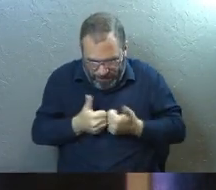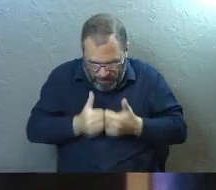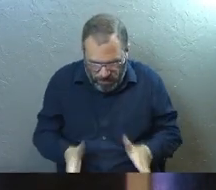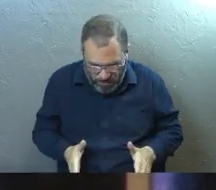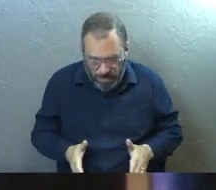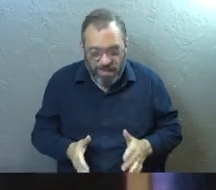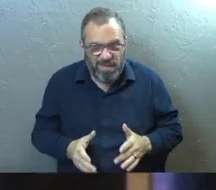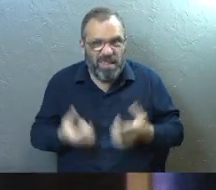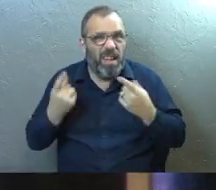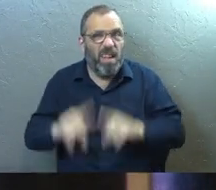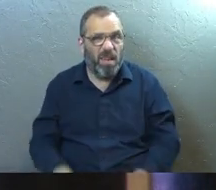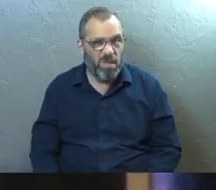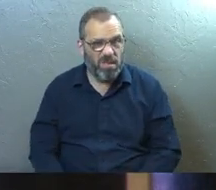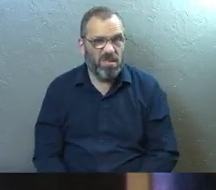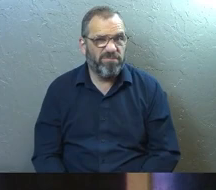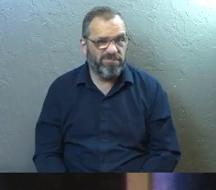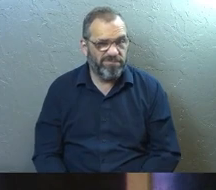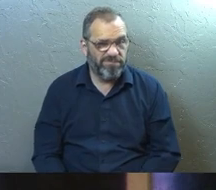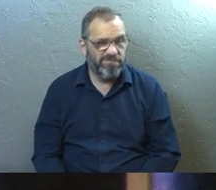Because it happens.